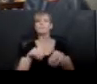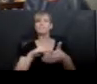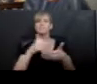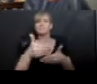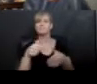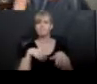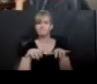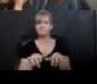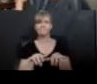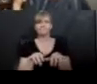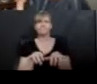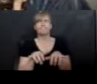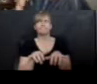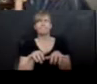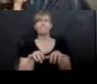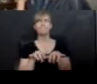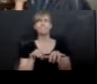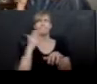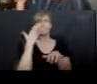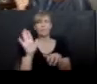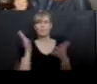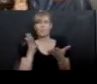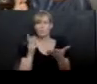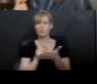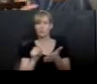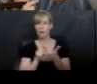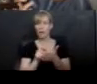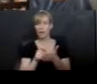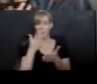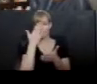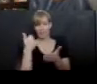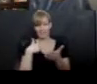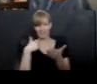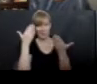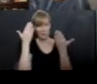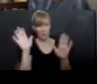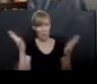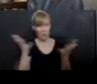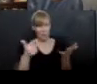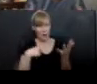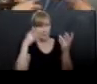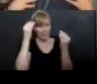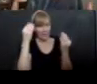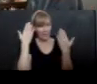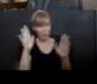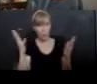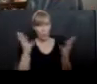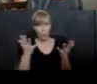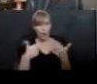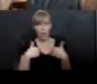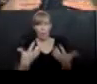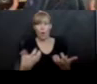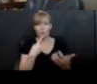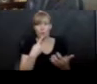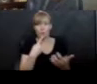don't know what to write, it's because I don't know what I'm thinking about yet. Right? I don't know what I want to say. So writing can help you figure